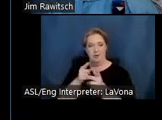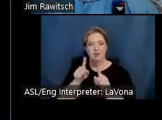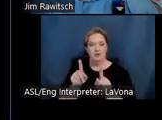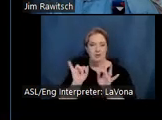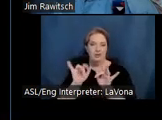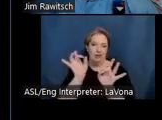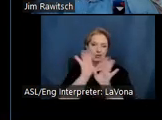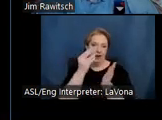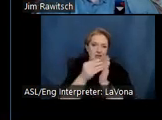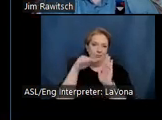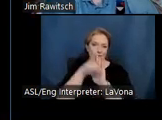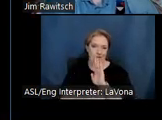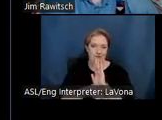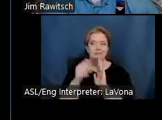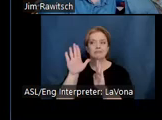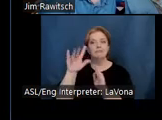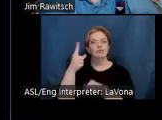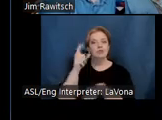job working for the federal government.